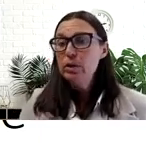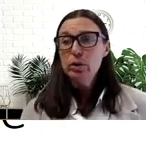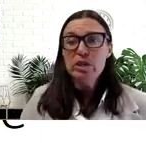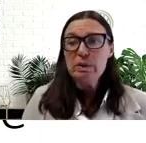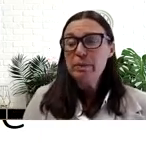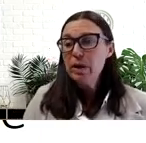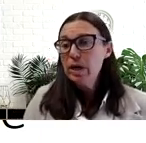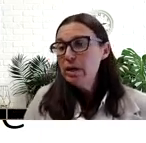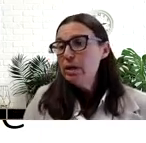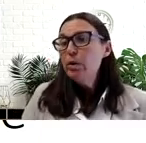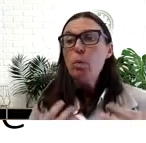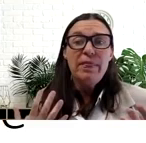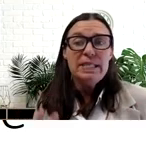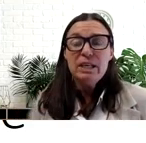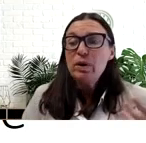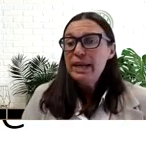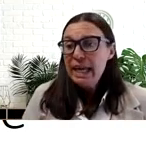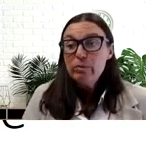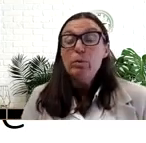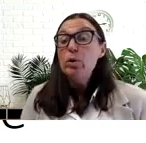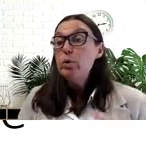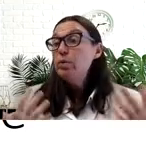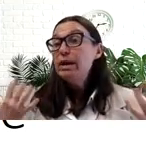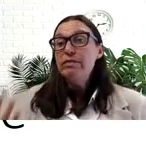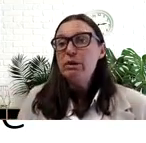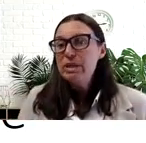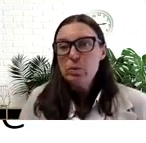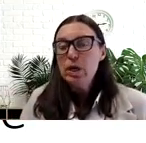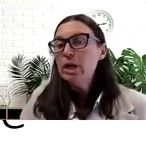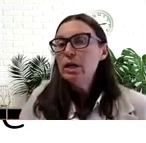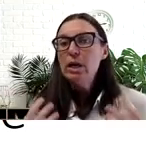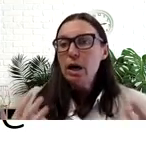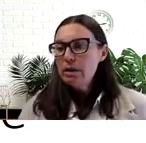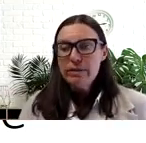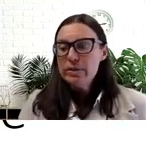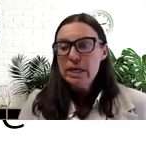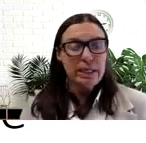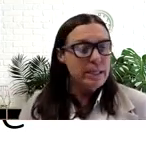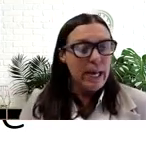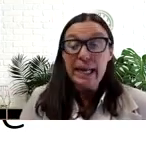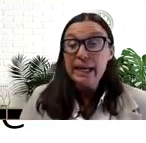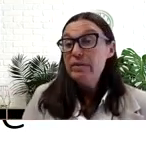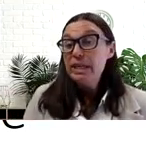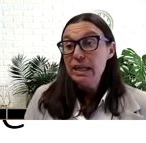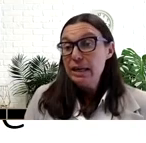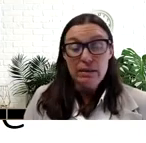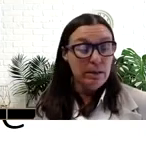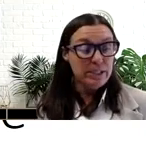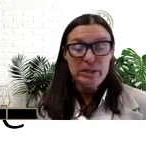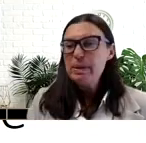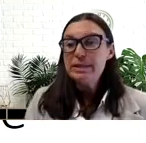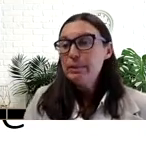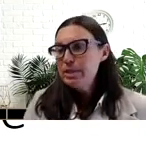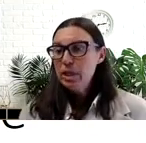figure out who these people were, what they did, where they came from, who their families were, all of those things. And I couldn't find anything.